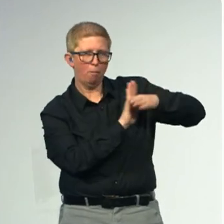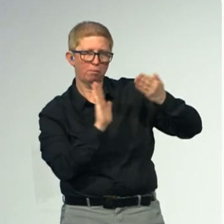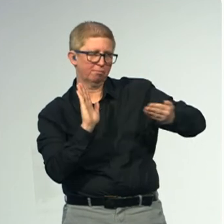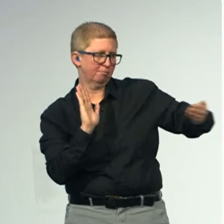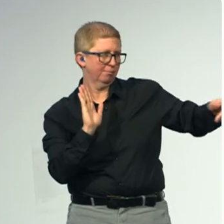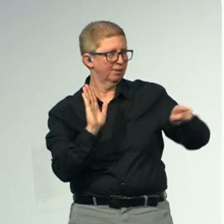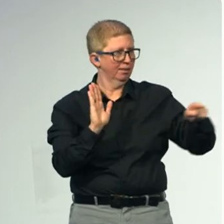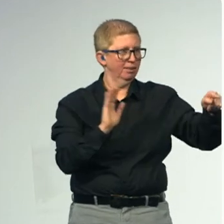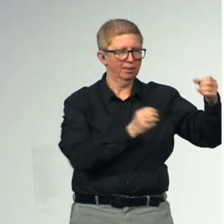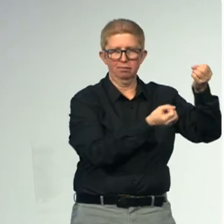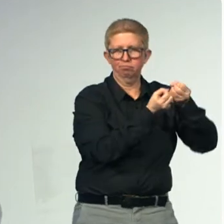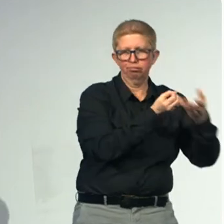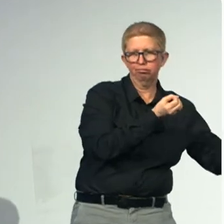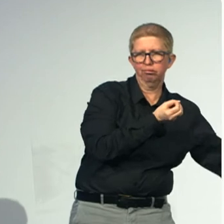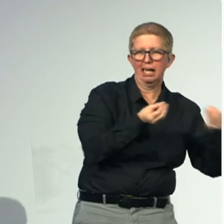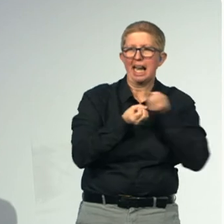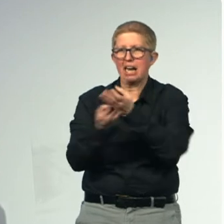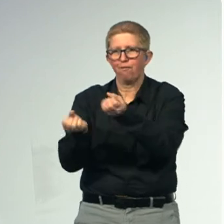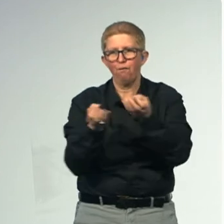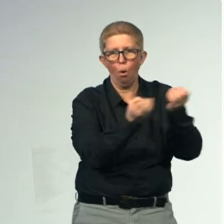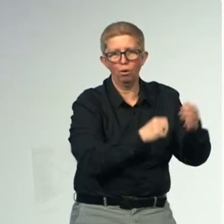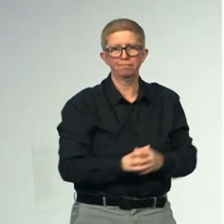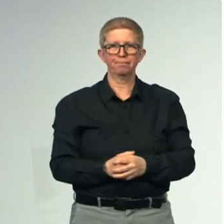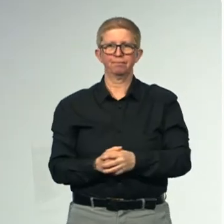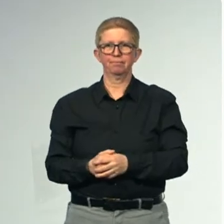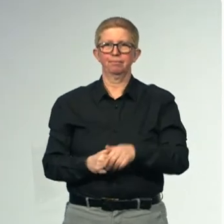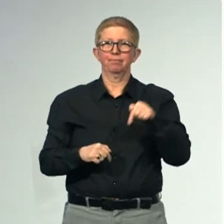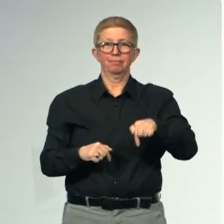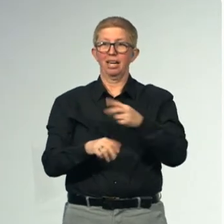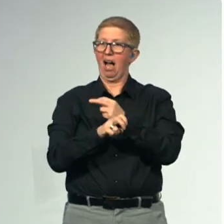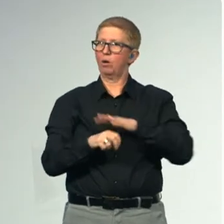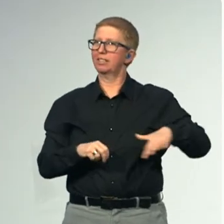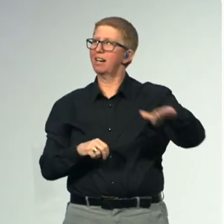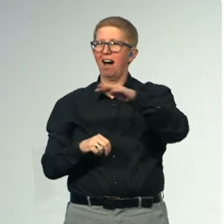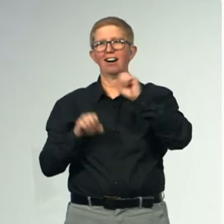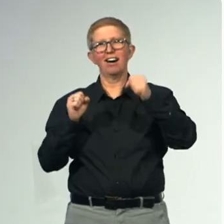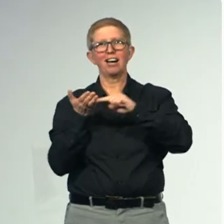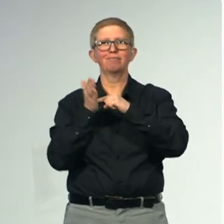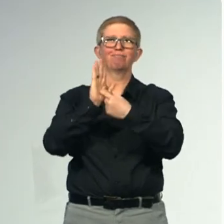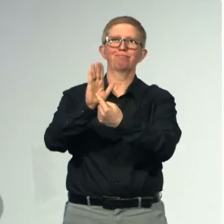Representing the host country, let me say a few words about our national position.